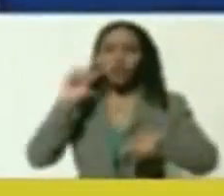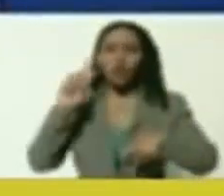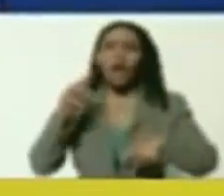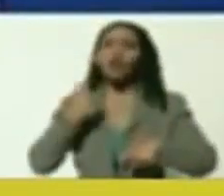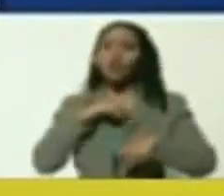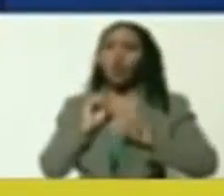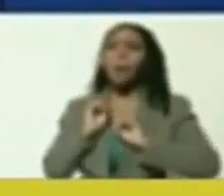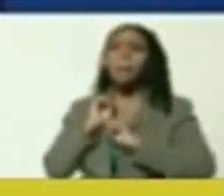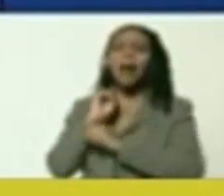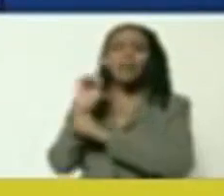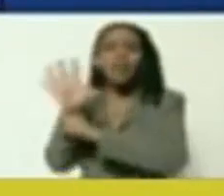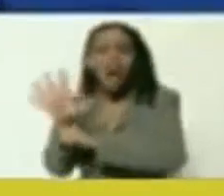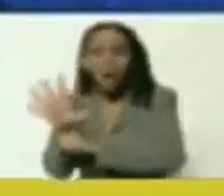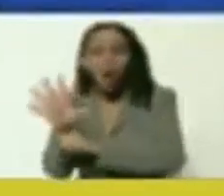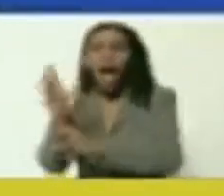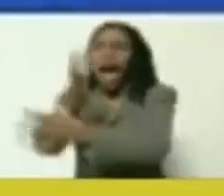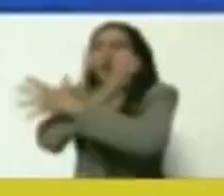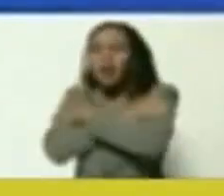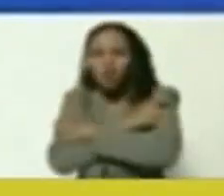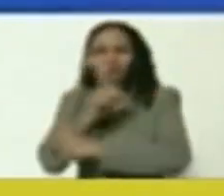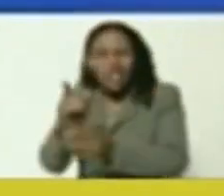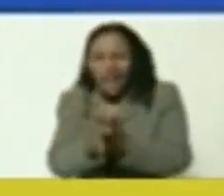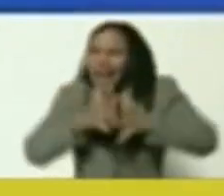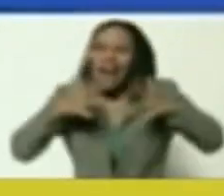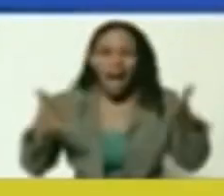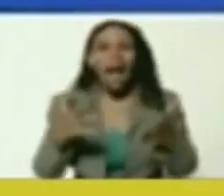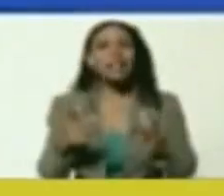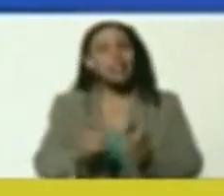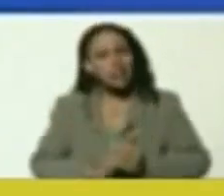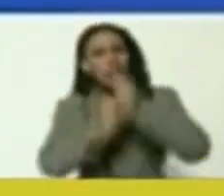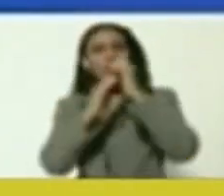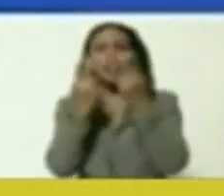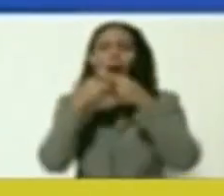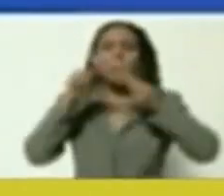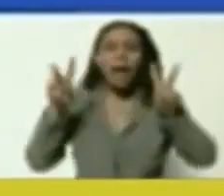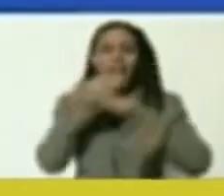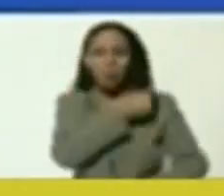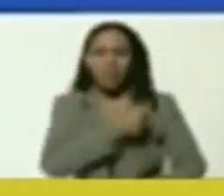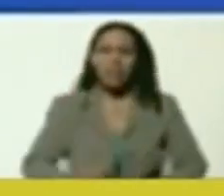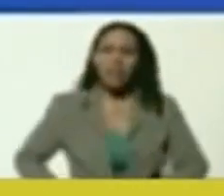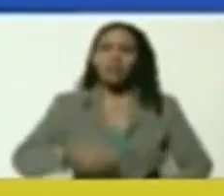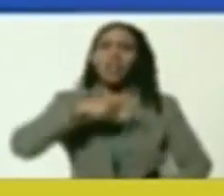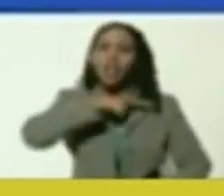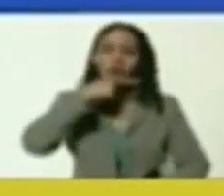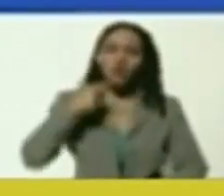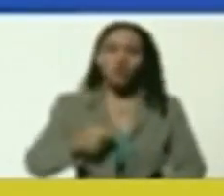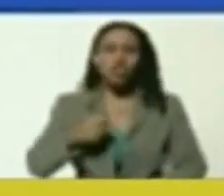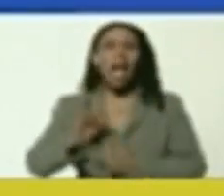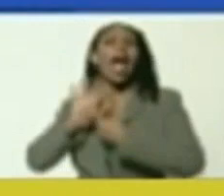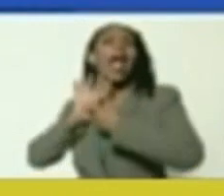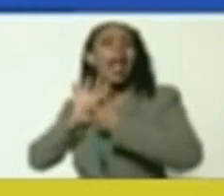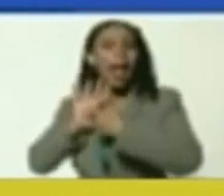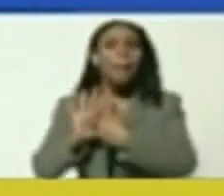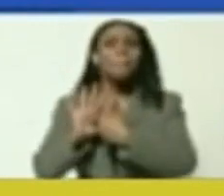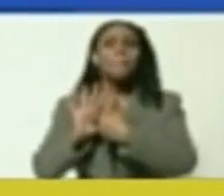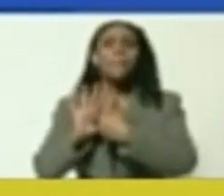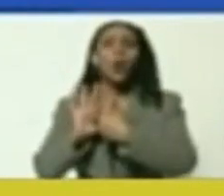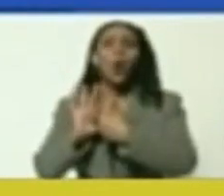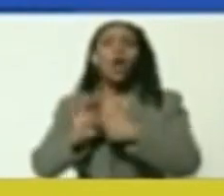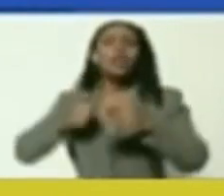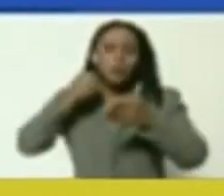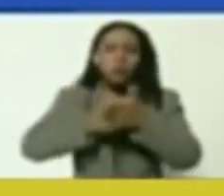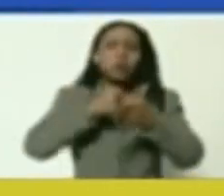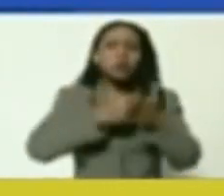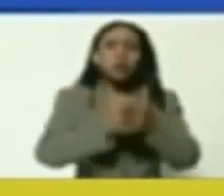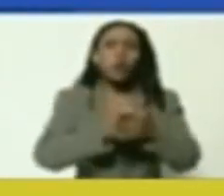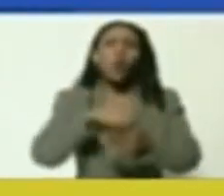the leader of humanity, from Venezuela, we send our hawks, to that, leader, of the peace, Vladimir Putin,